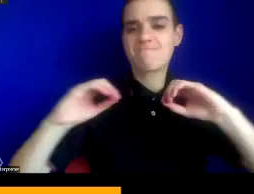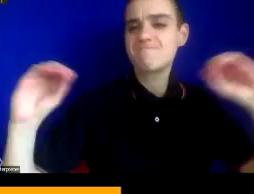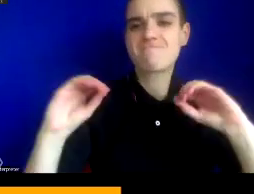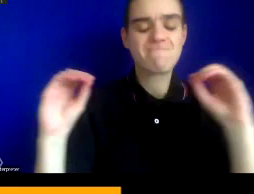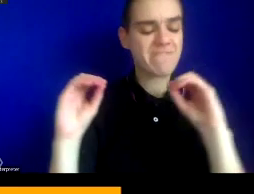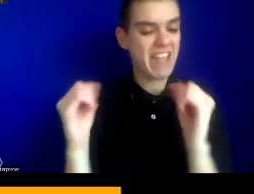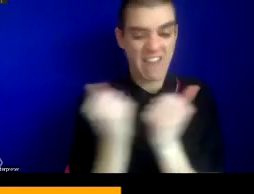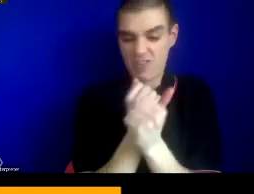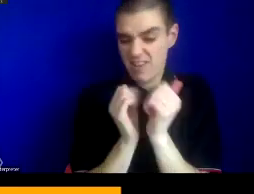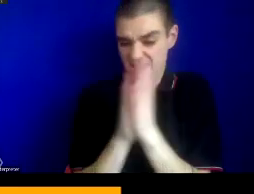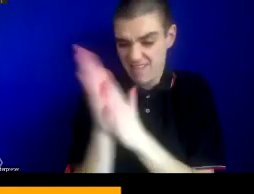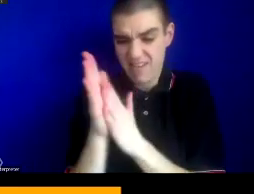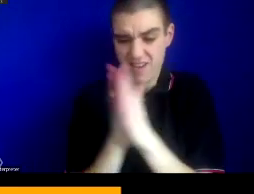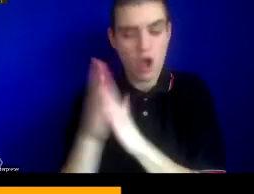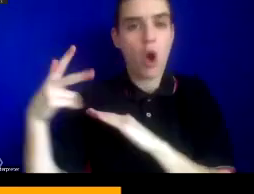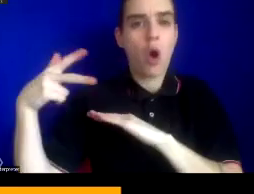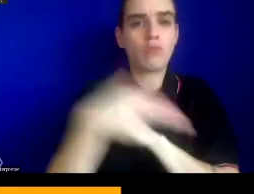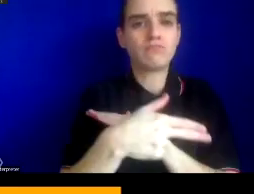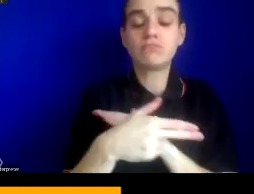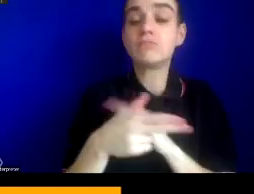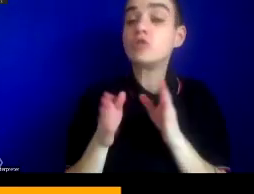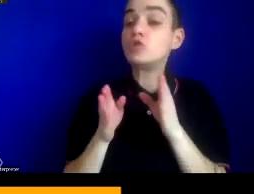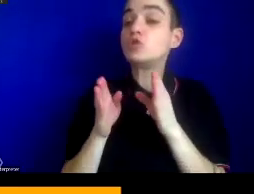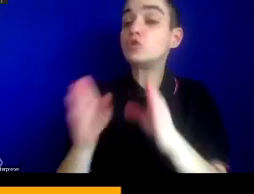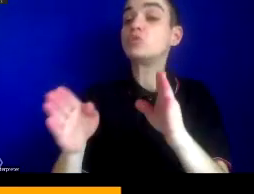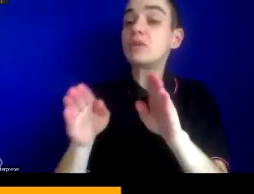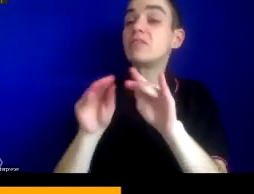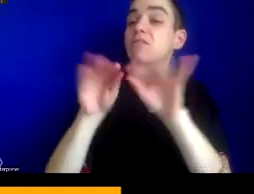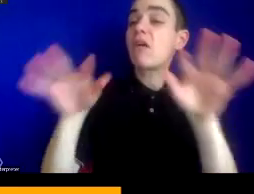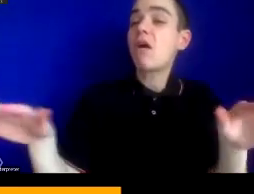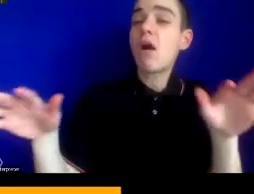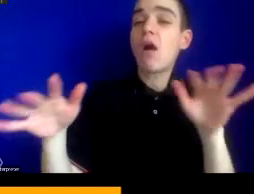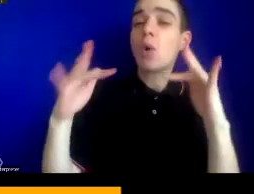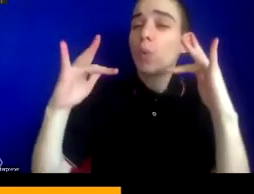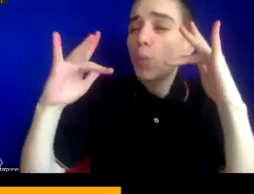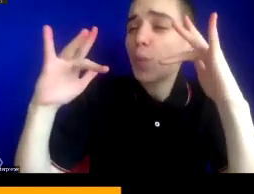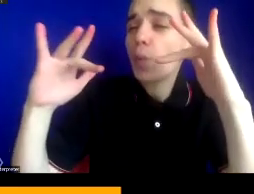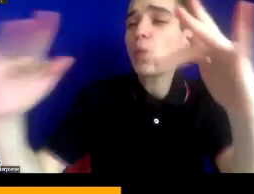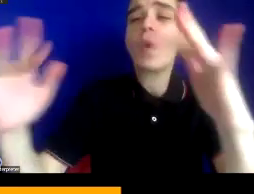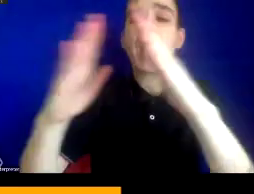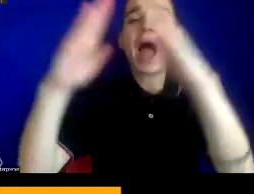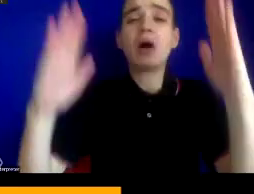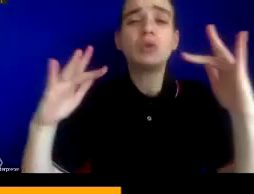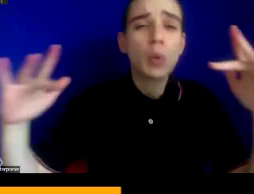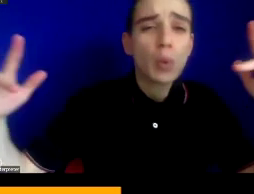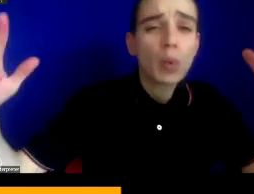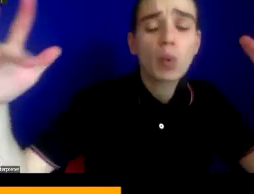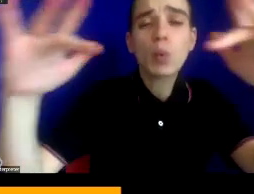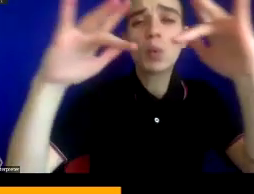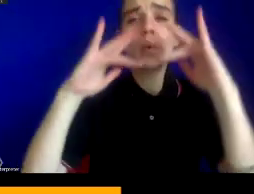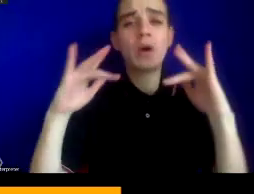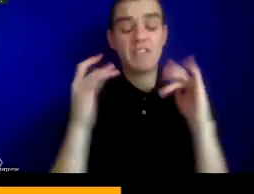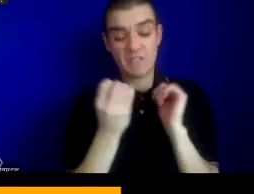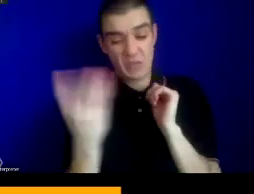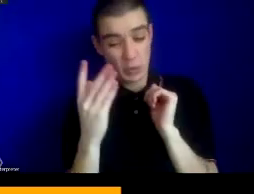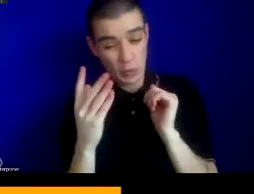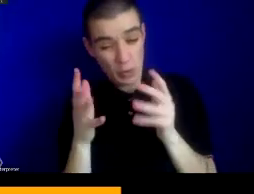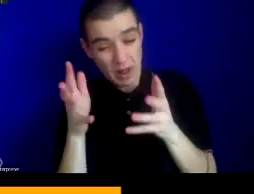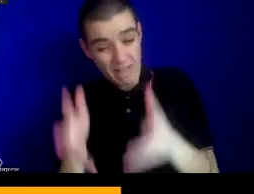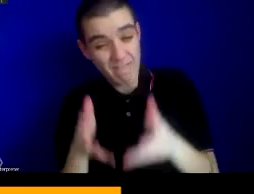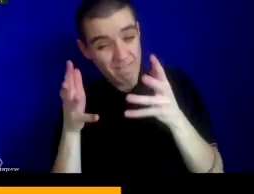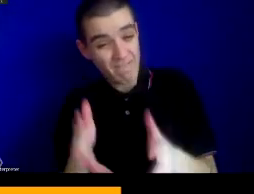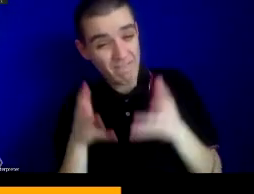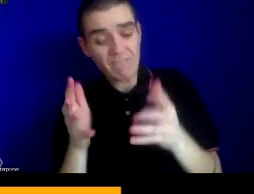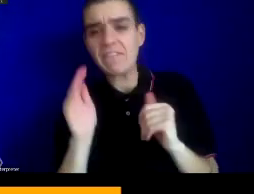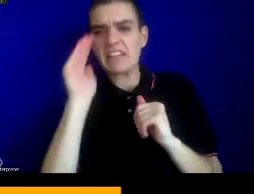pleasure was cut off. The streets were grass grown. The houses empty. The few that from necessity remained already seemed branded